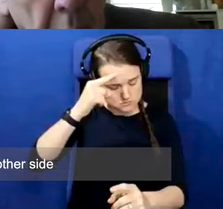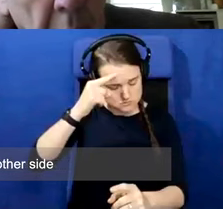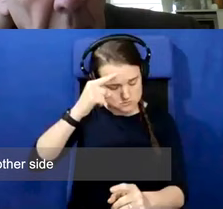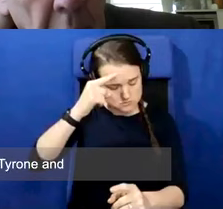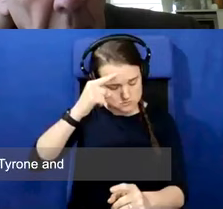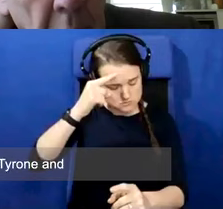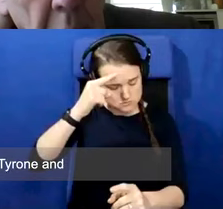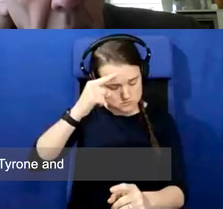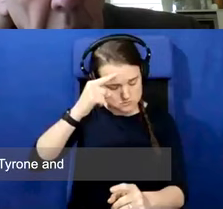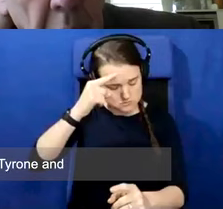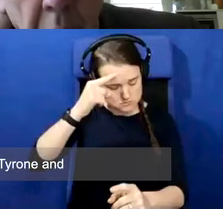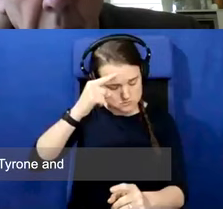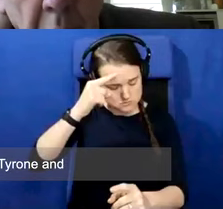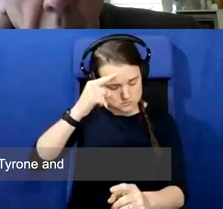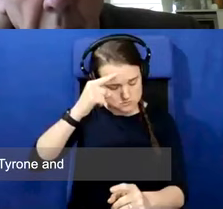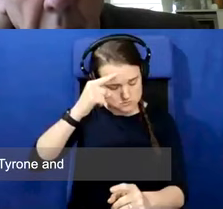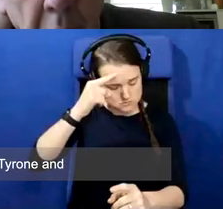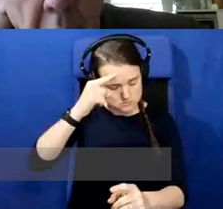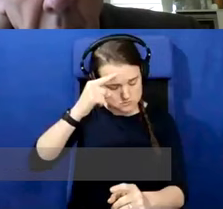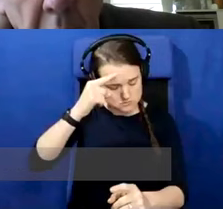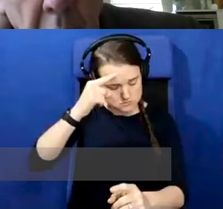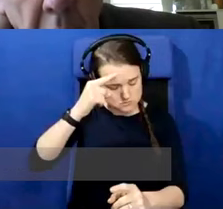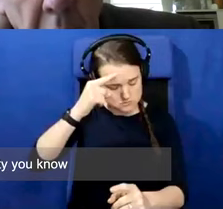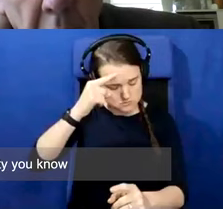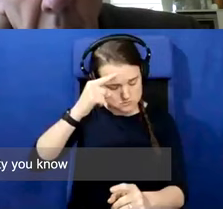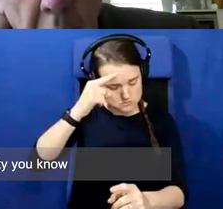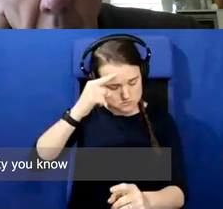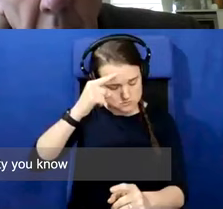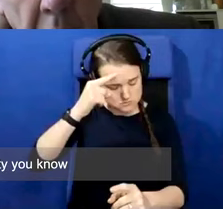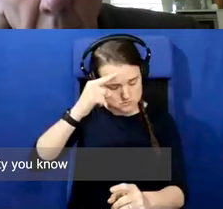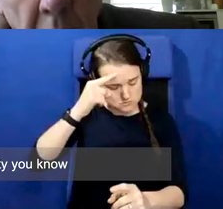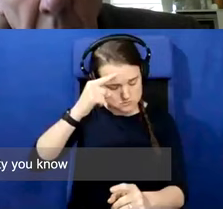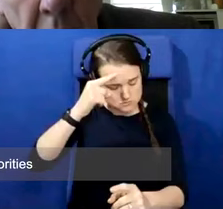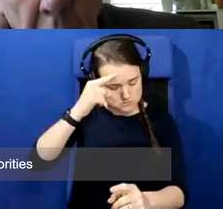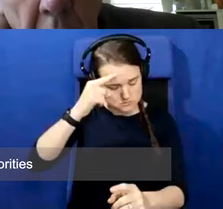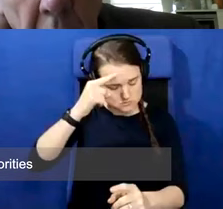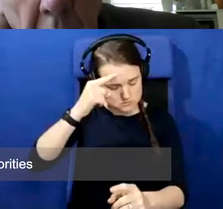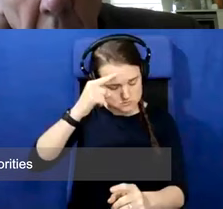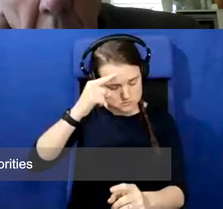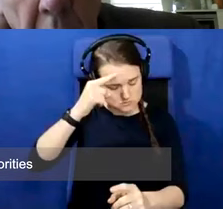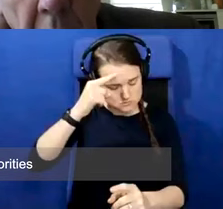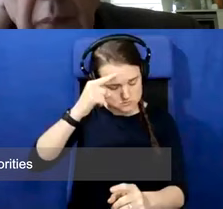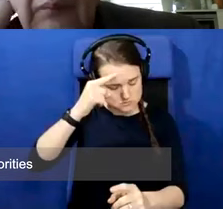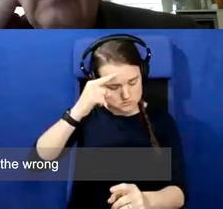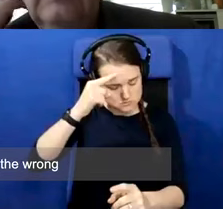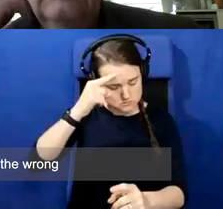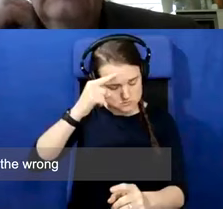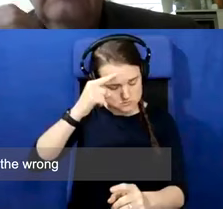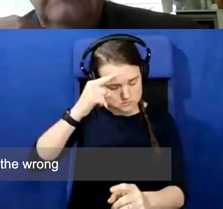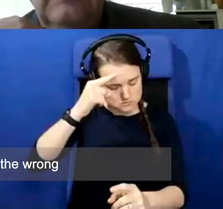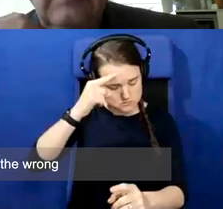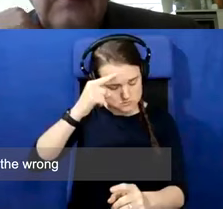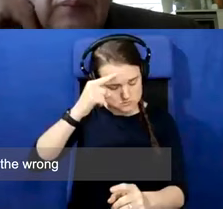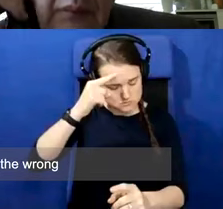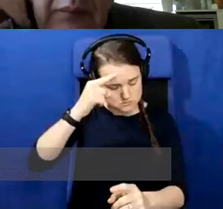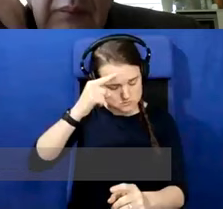where people particularly in Toronto and Fermanagh, where there were majority, you know, Catholic nationalist majorities, really felt that they were